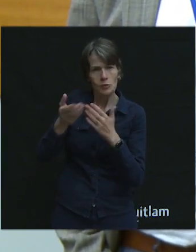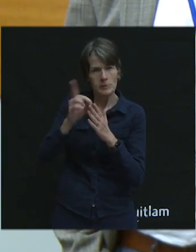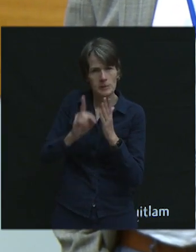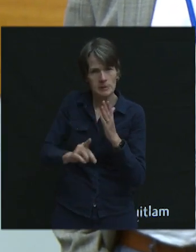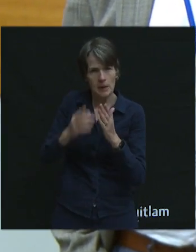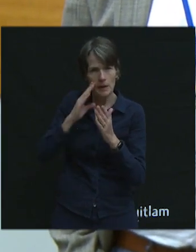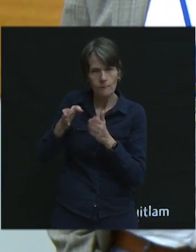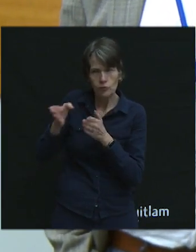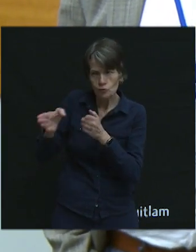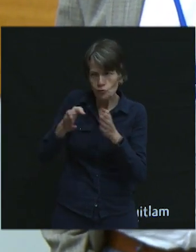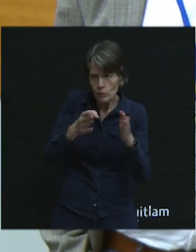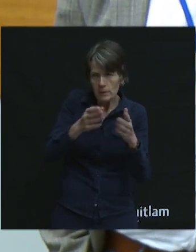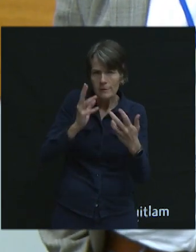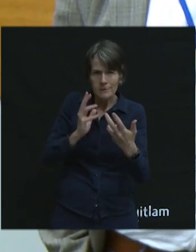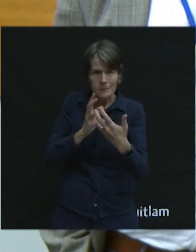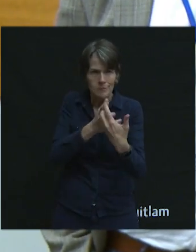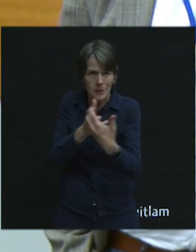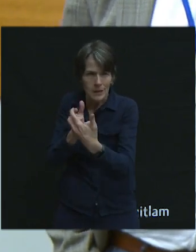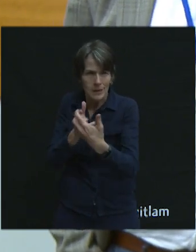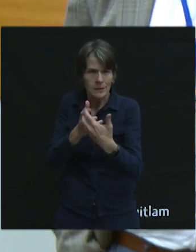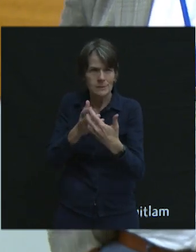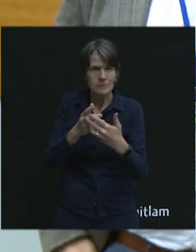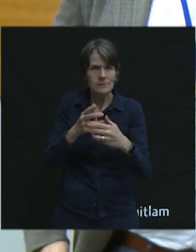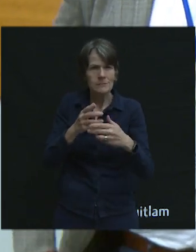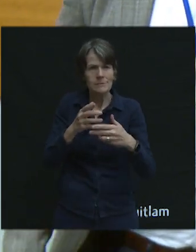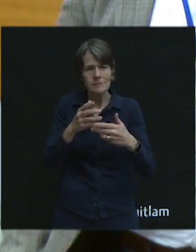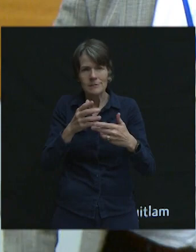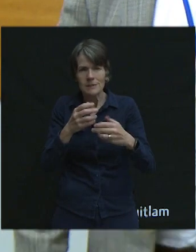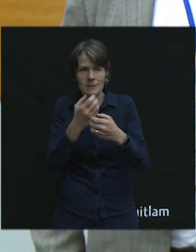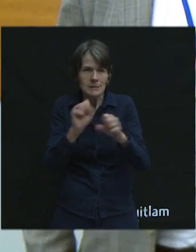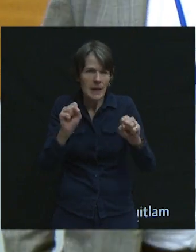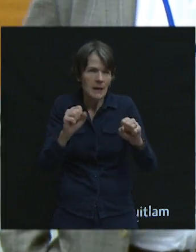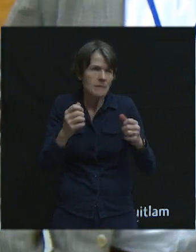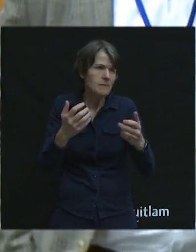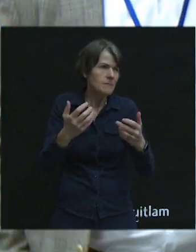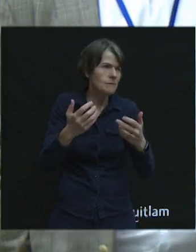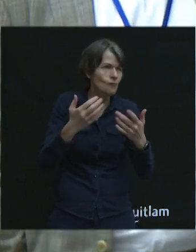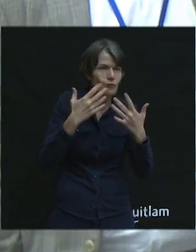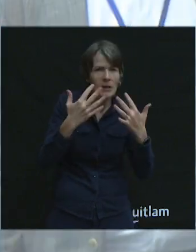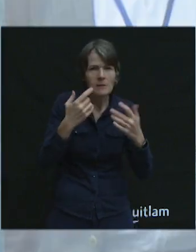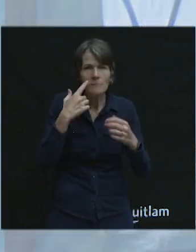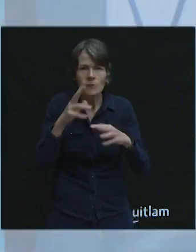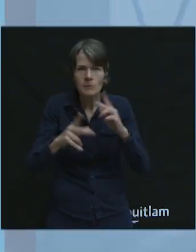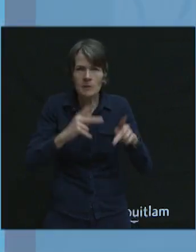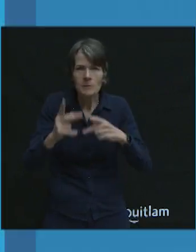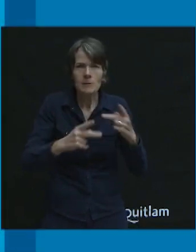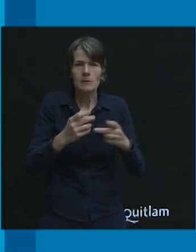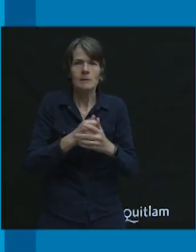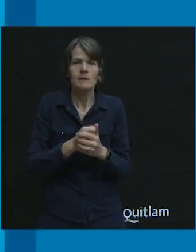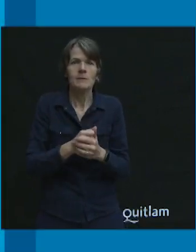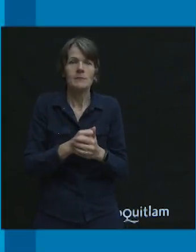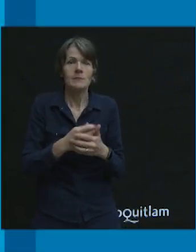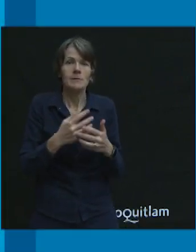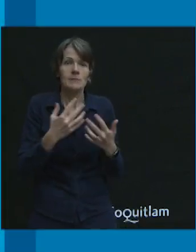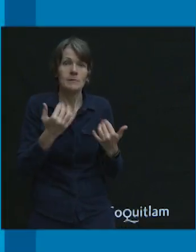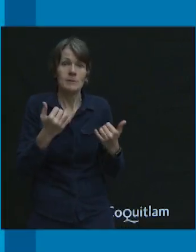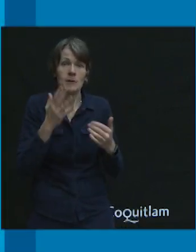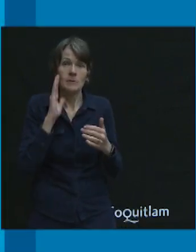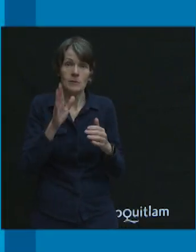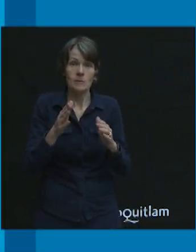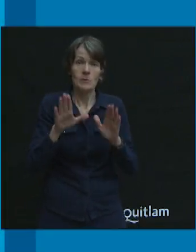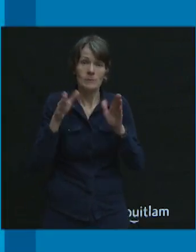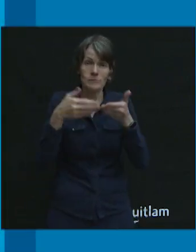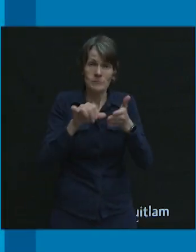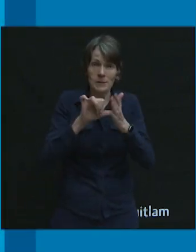And so now he's going to be bringing a kind of safe systems approach. So he'll elaborate on that. And